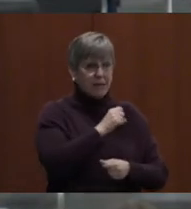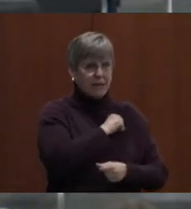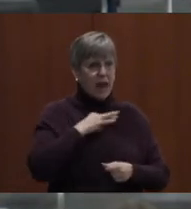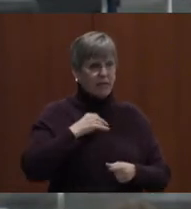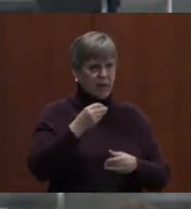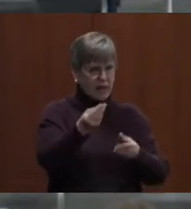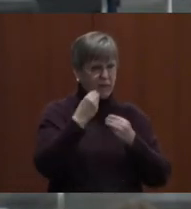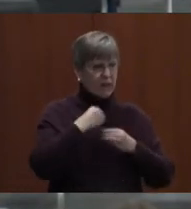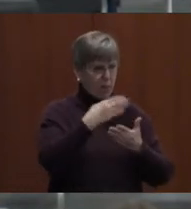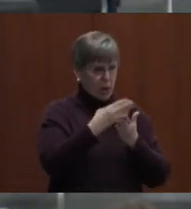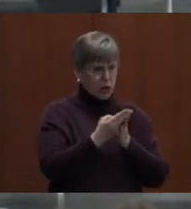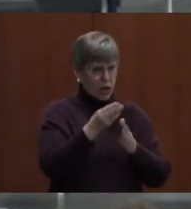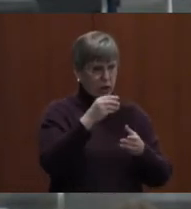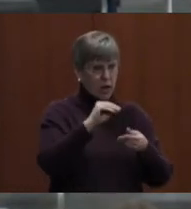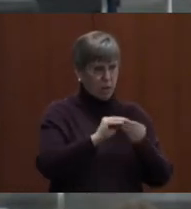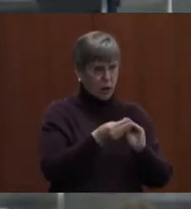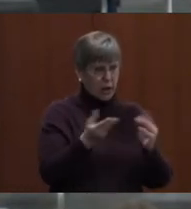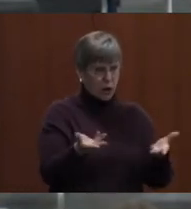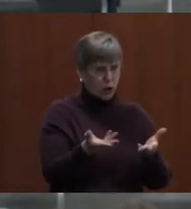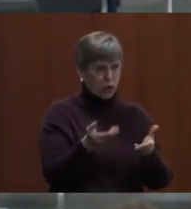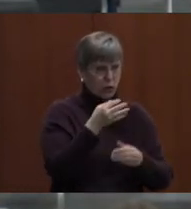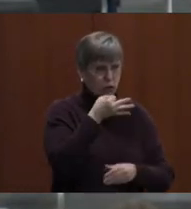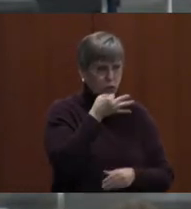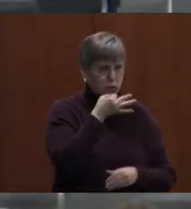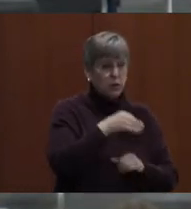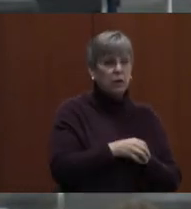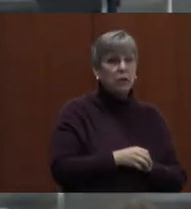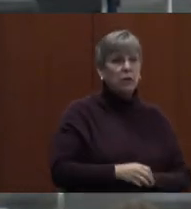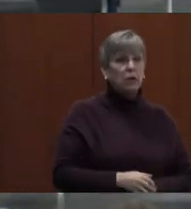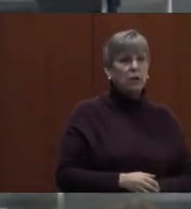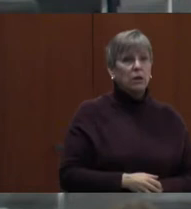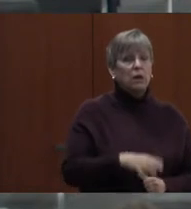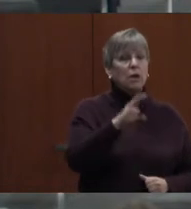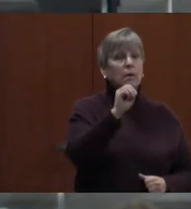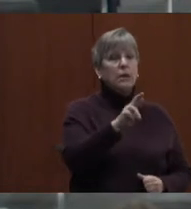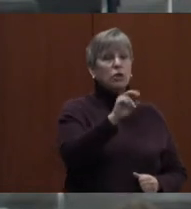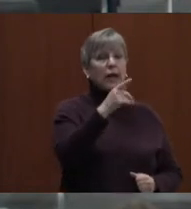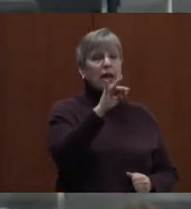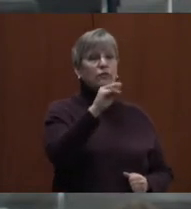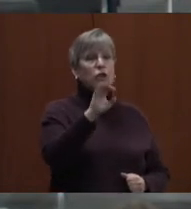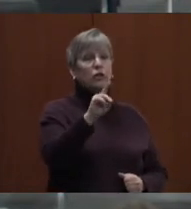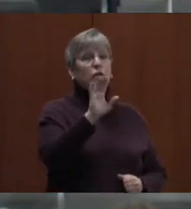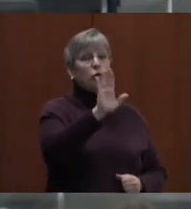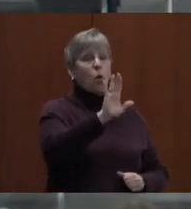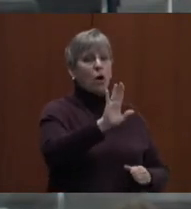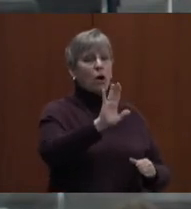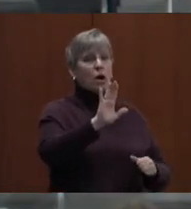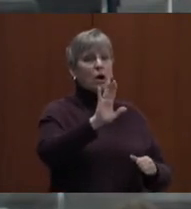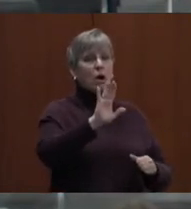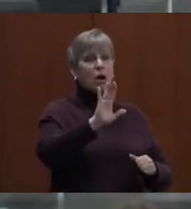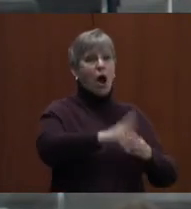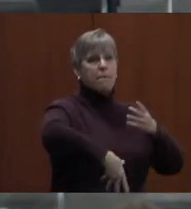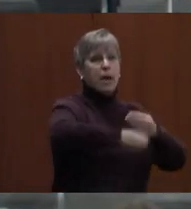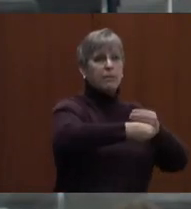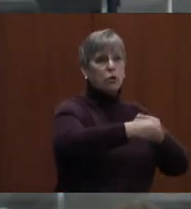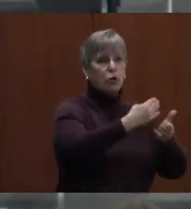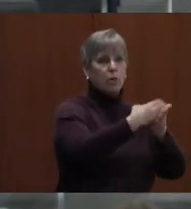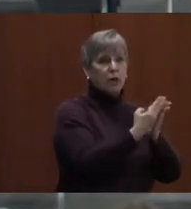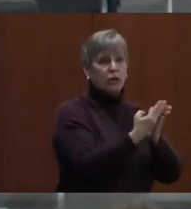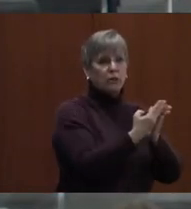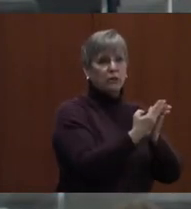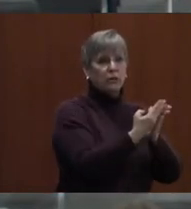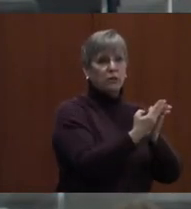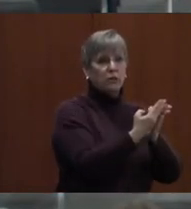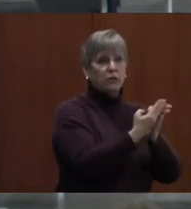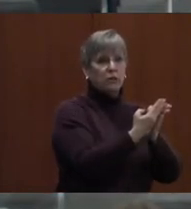figure here as we go. Okay. So, we're, Mr. Casper, your amendment to the budget is to